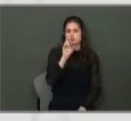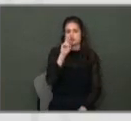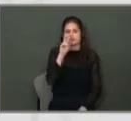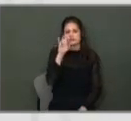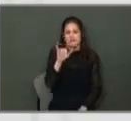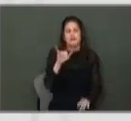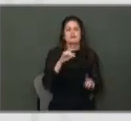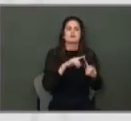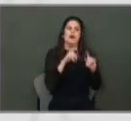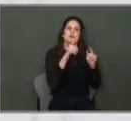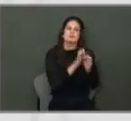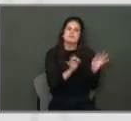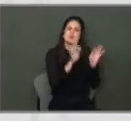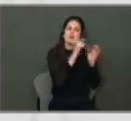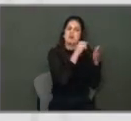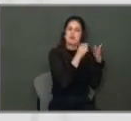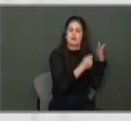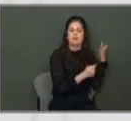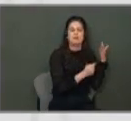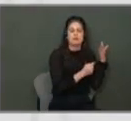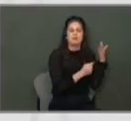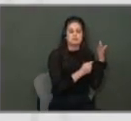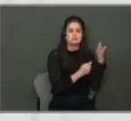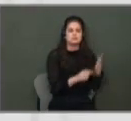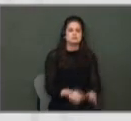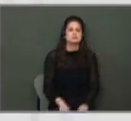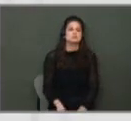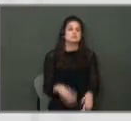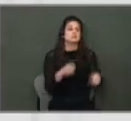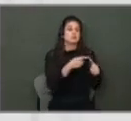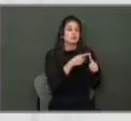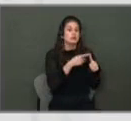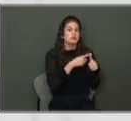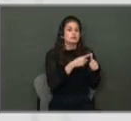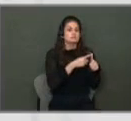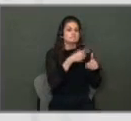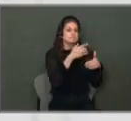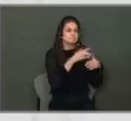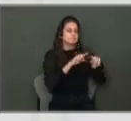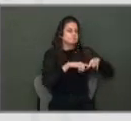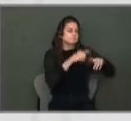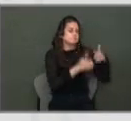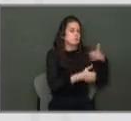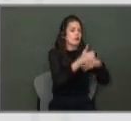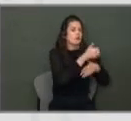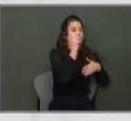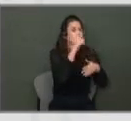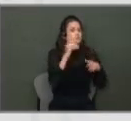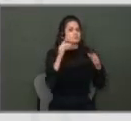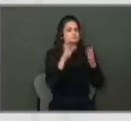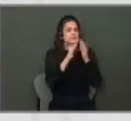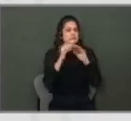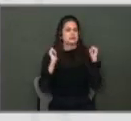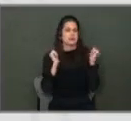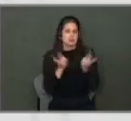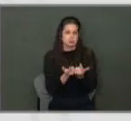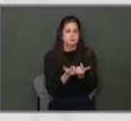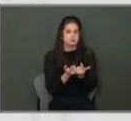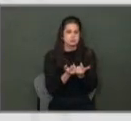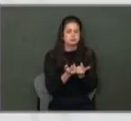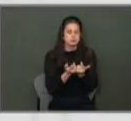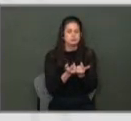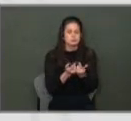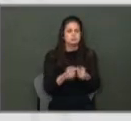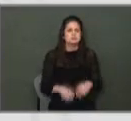in the proposed budget, it's built on the council priorities. And you'll see that here in a second. It mirrors pretty